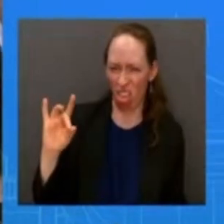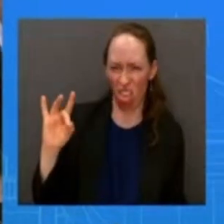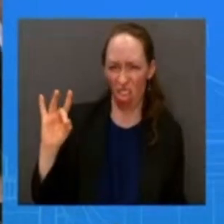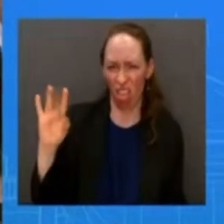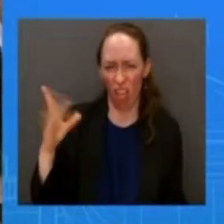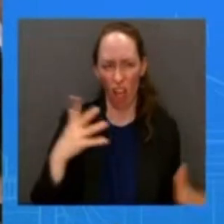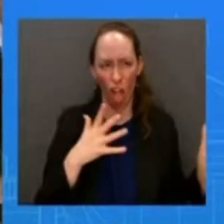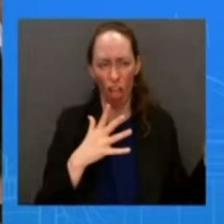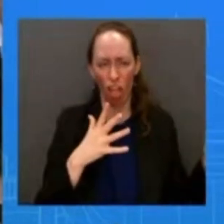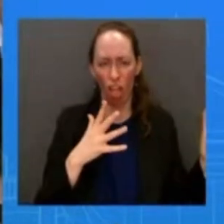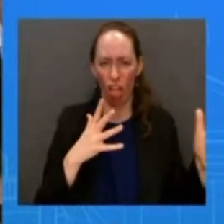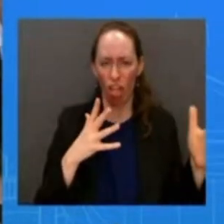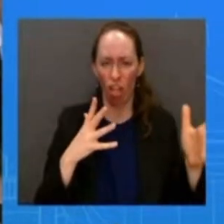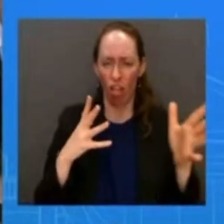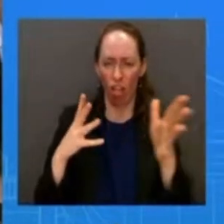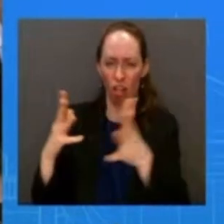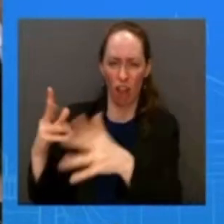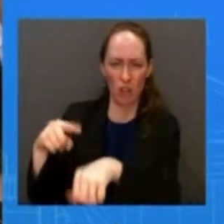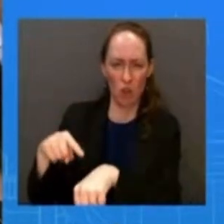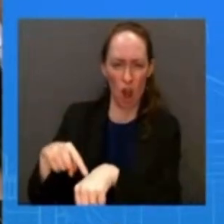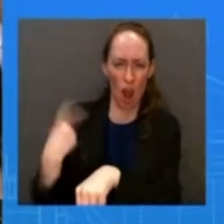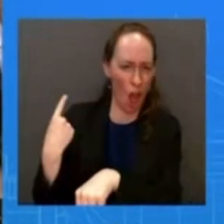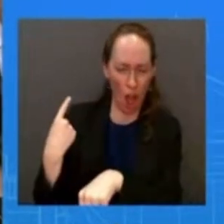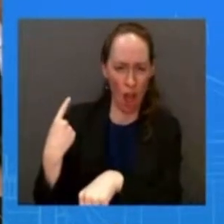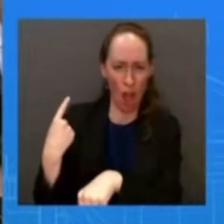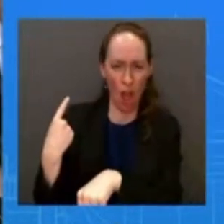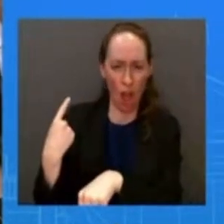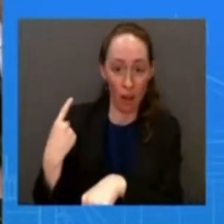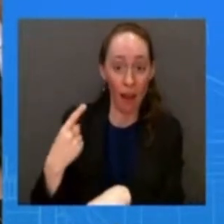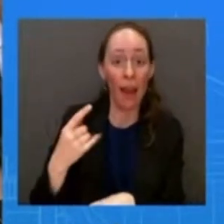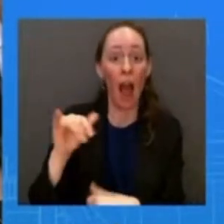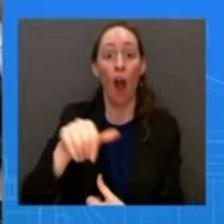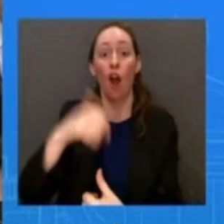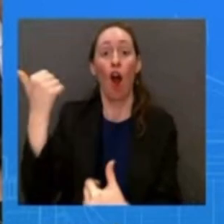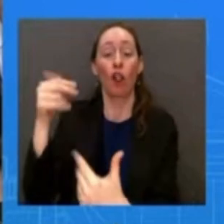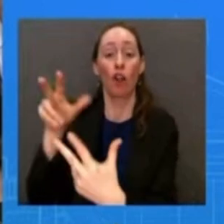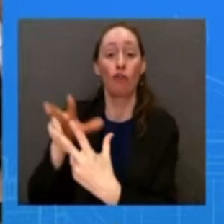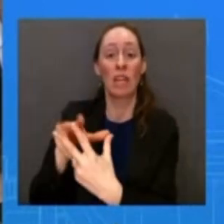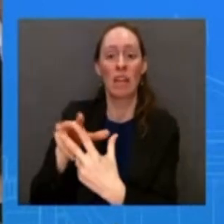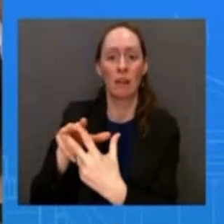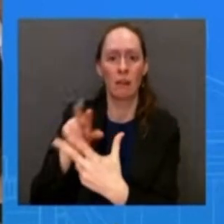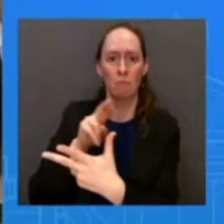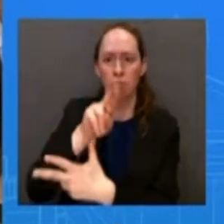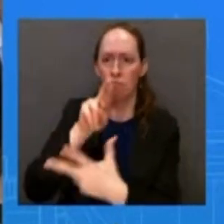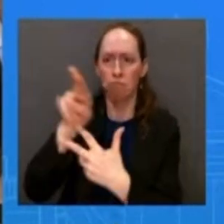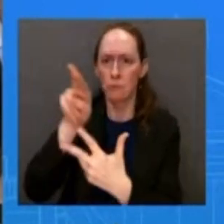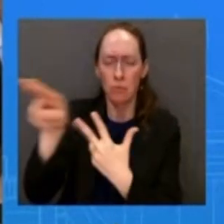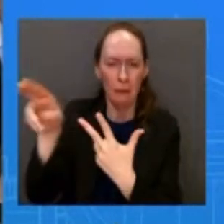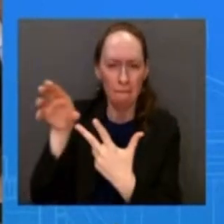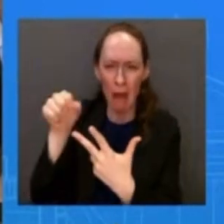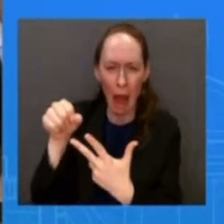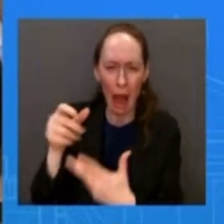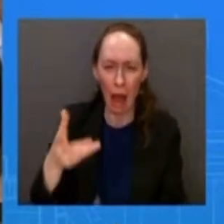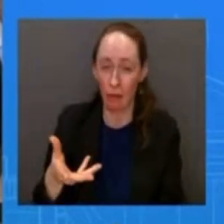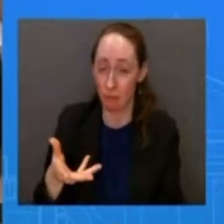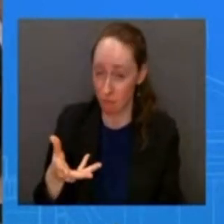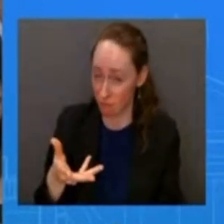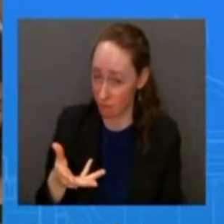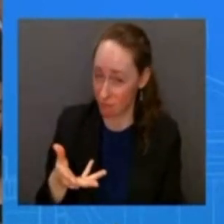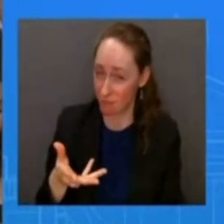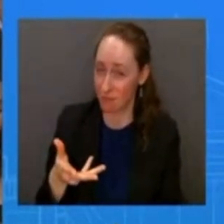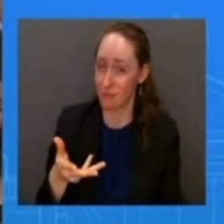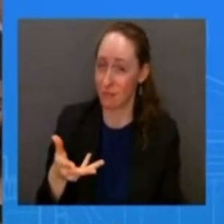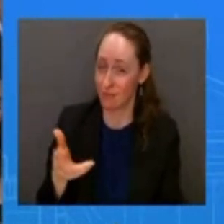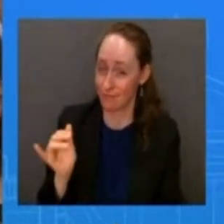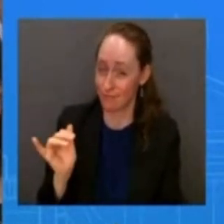the overreaction the critics would say is that he moved too quickly to shoot down the other ones before even knowing obviously what they